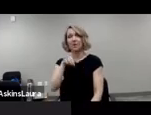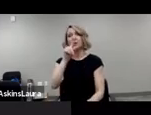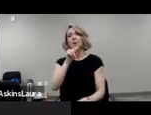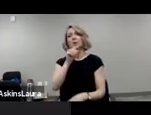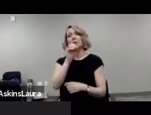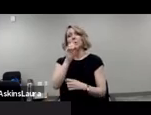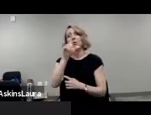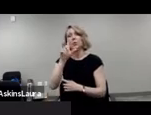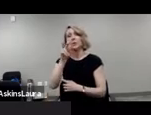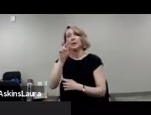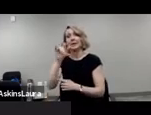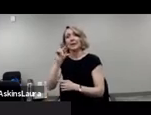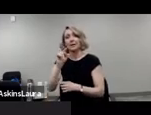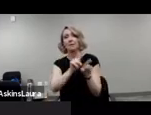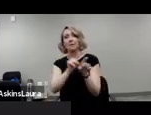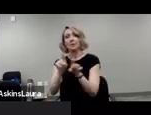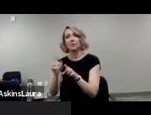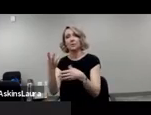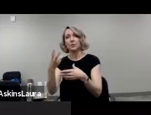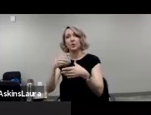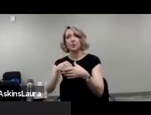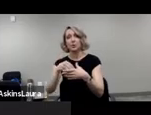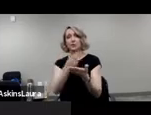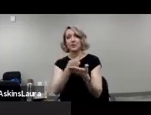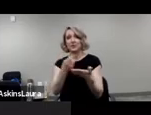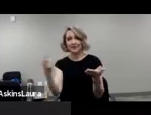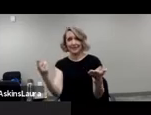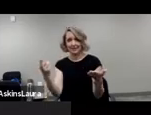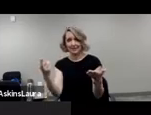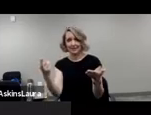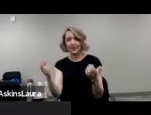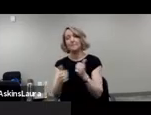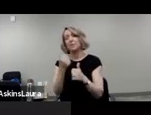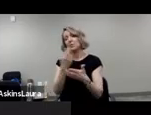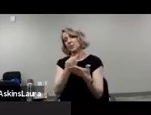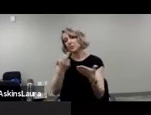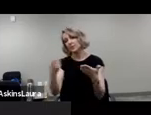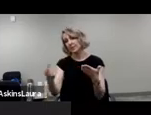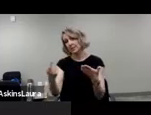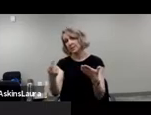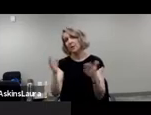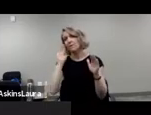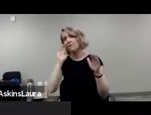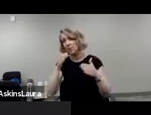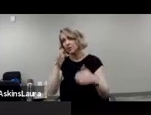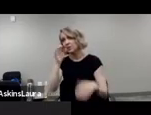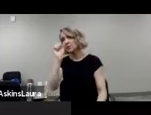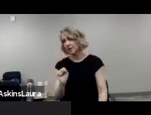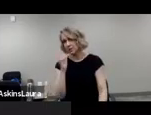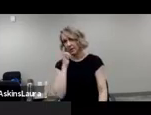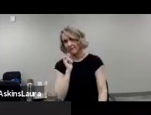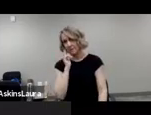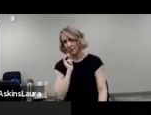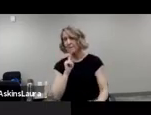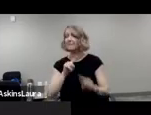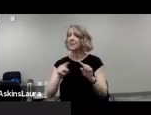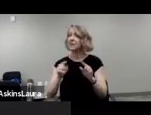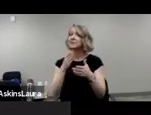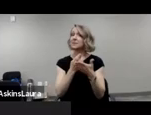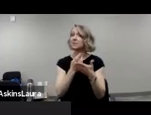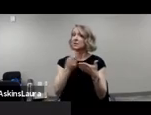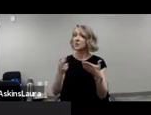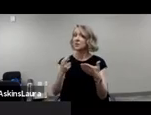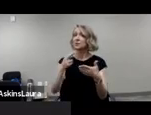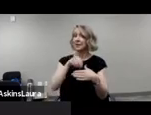also includes some resources. Most of those are targeted towards Southern California, but some of the resources in the